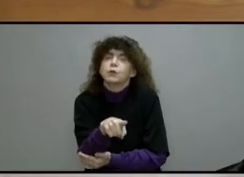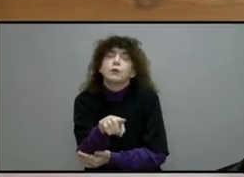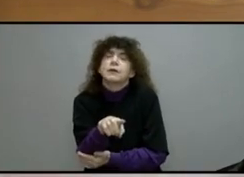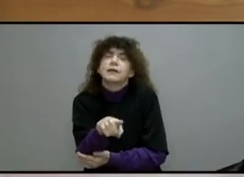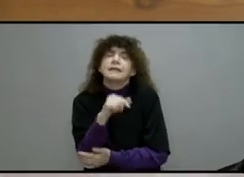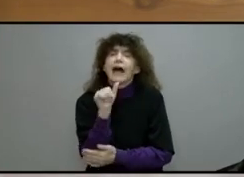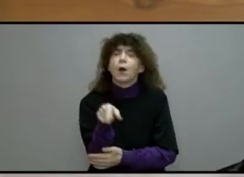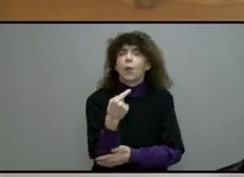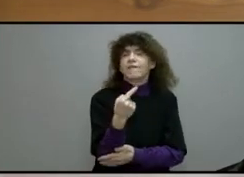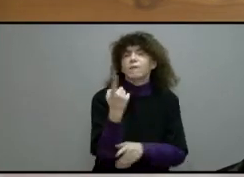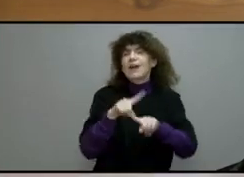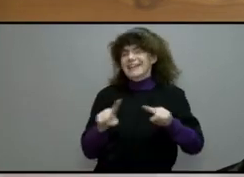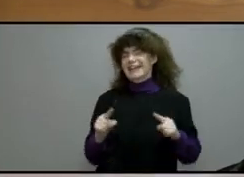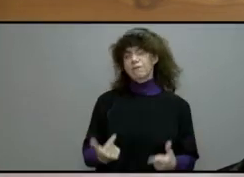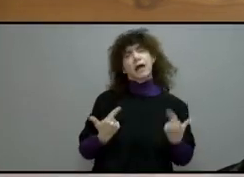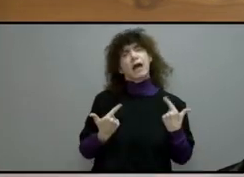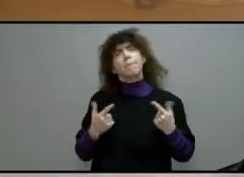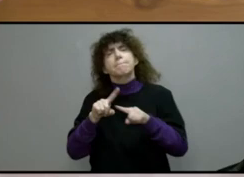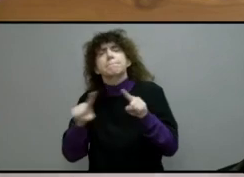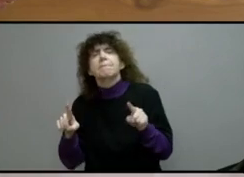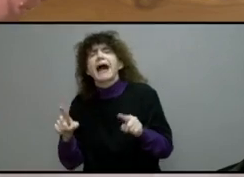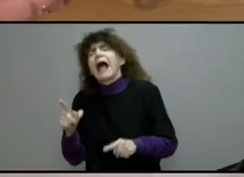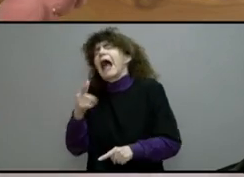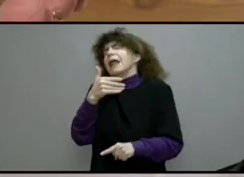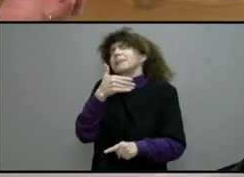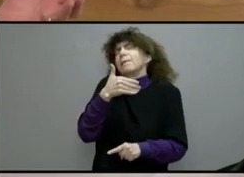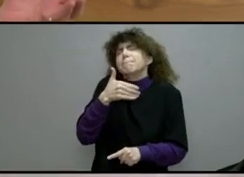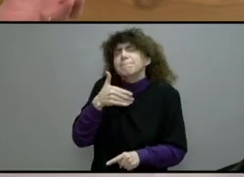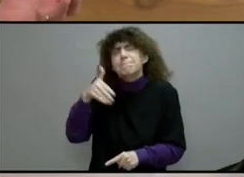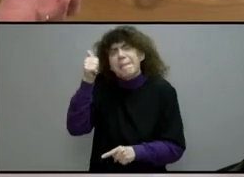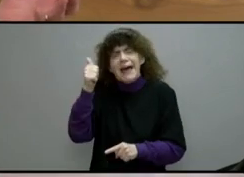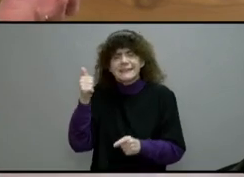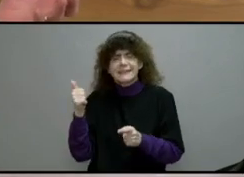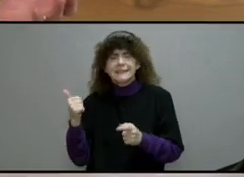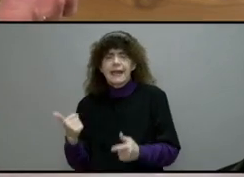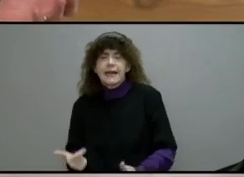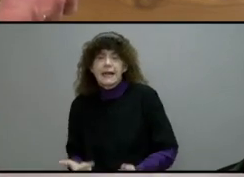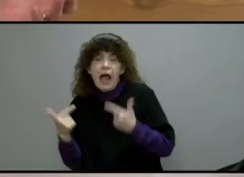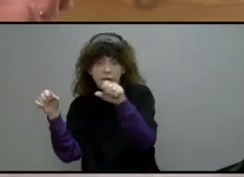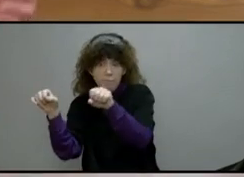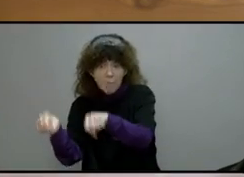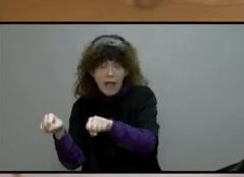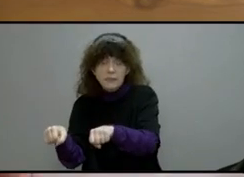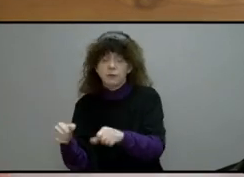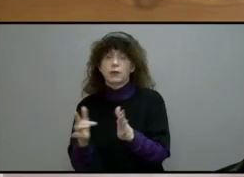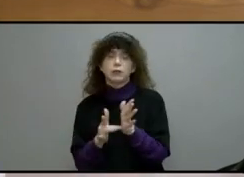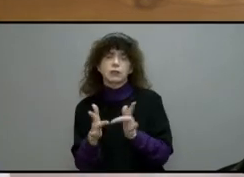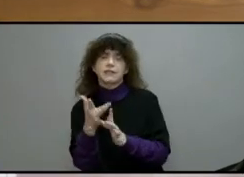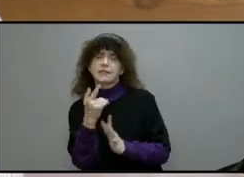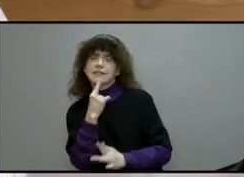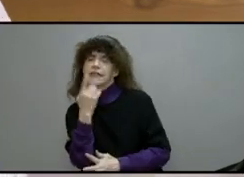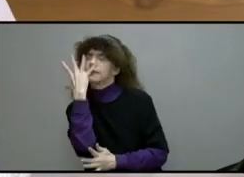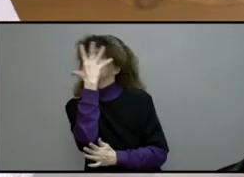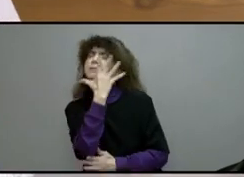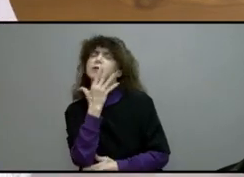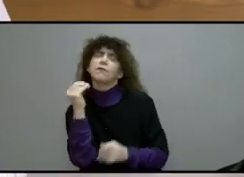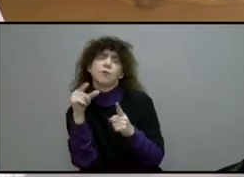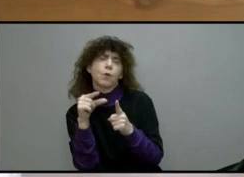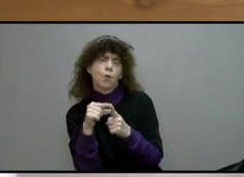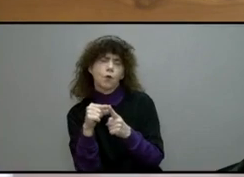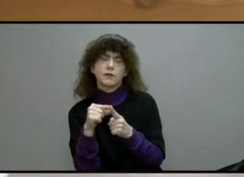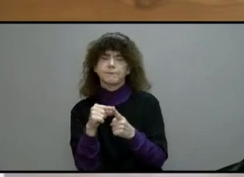He wants you to have a full life in every sense of the word. He said it beautifully in these words,